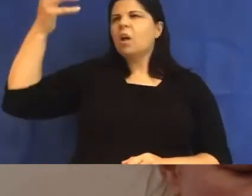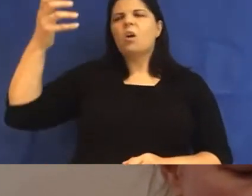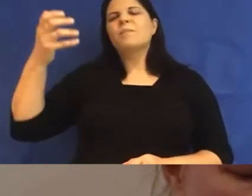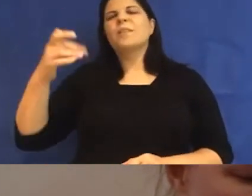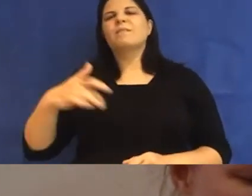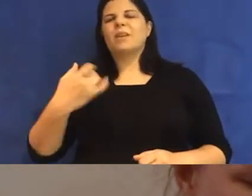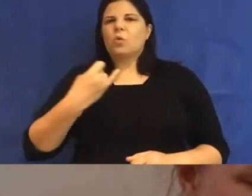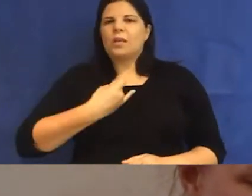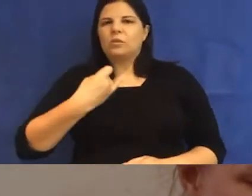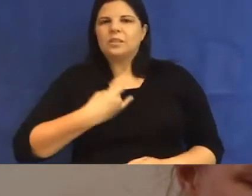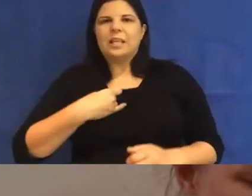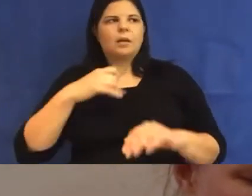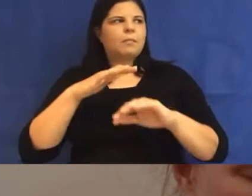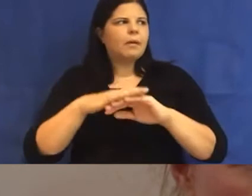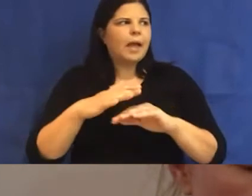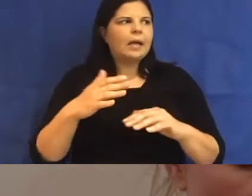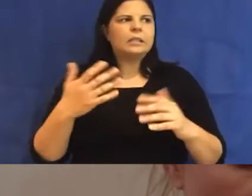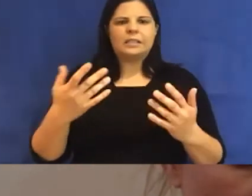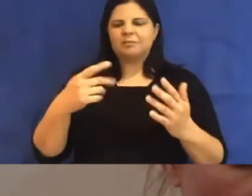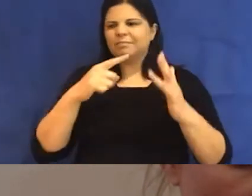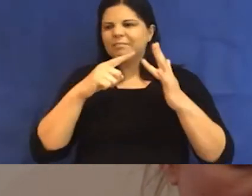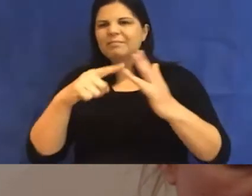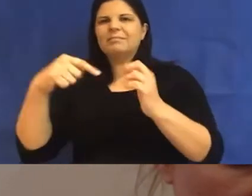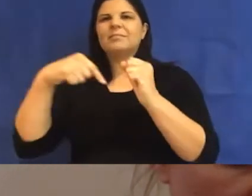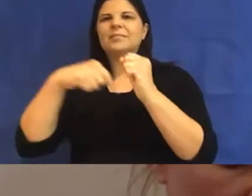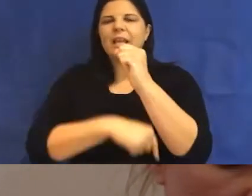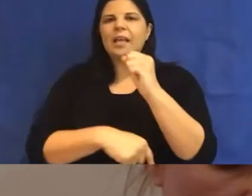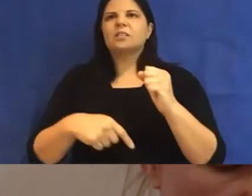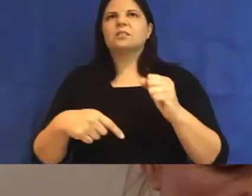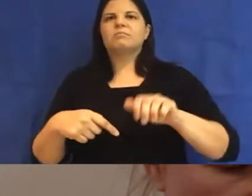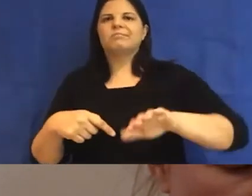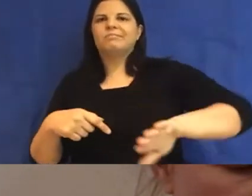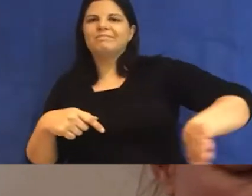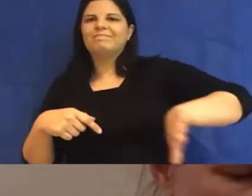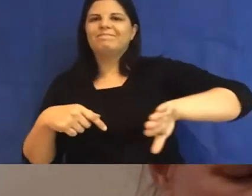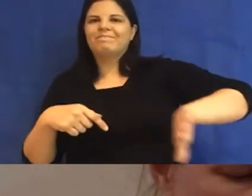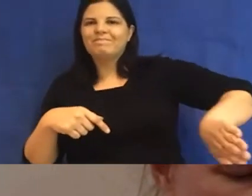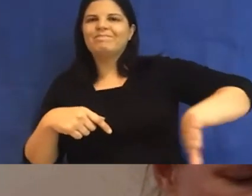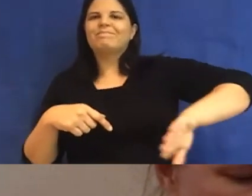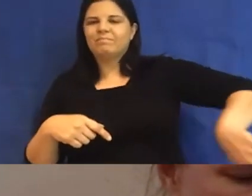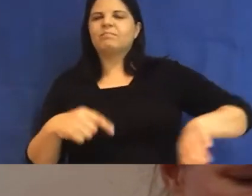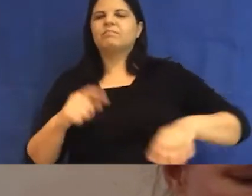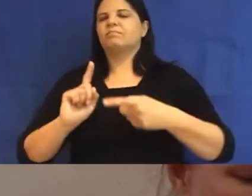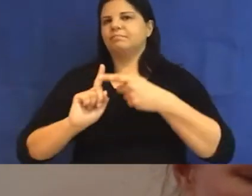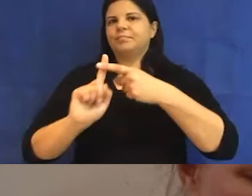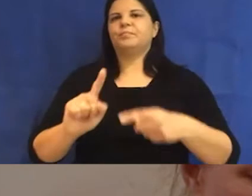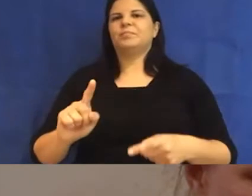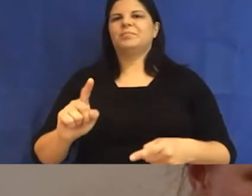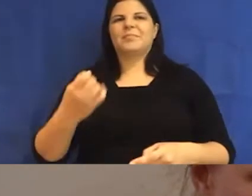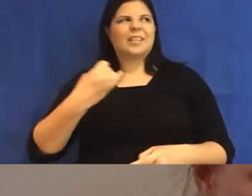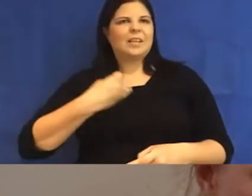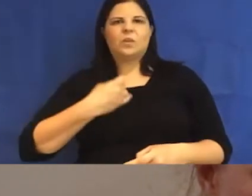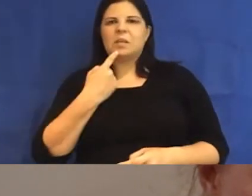failure to transcend the purgatory of precarity, our ongoing marginality. We are the guilty, embarrassing reminder in the